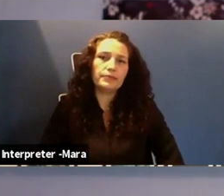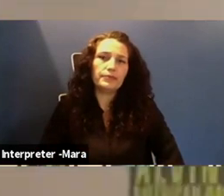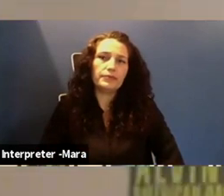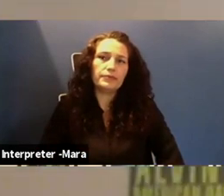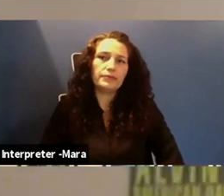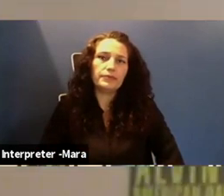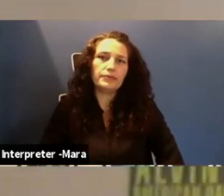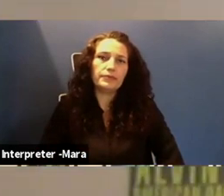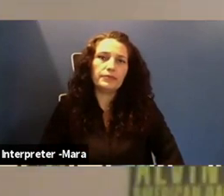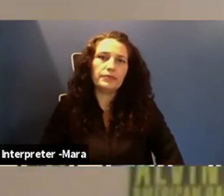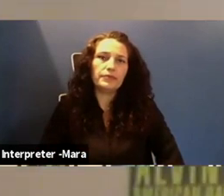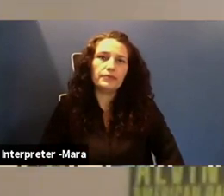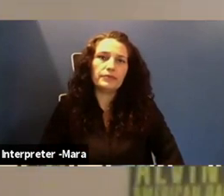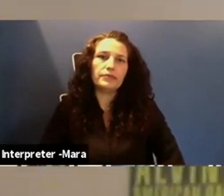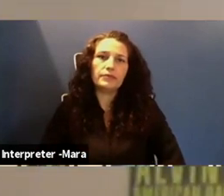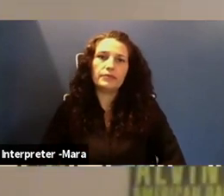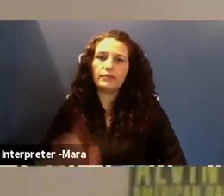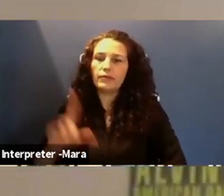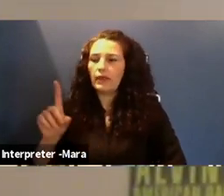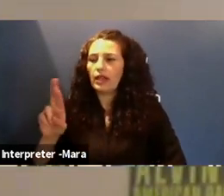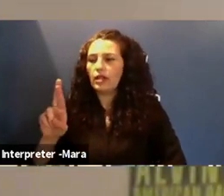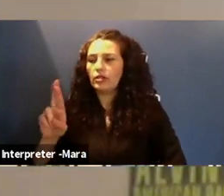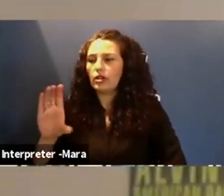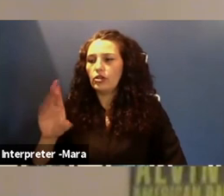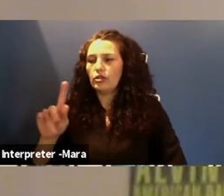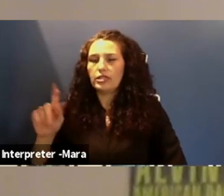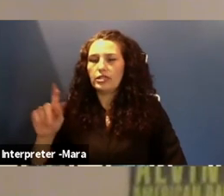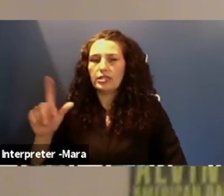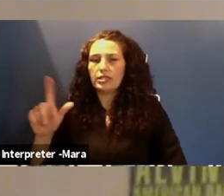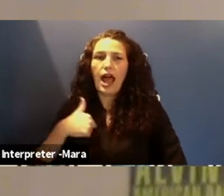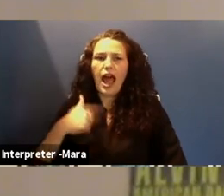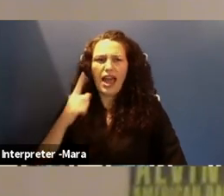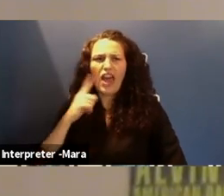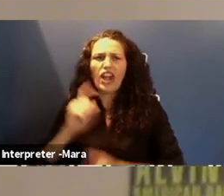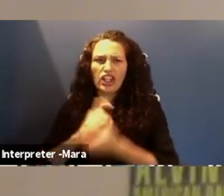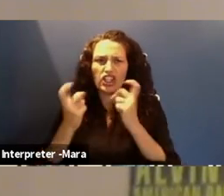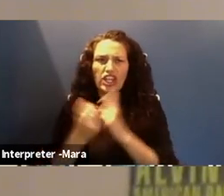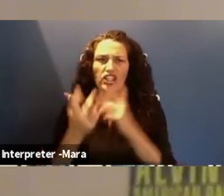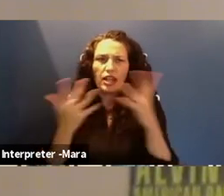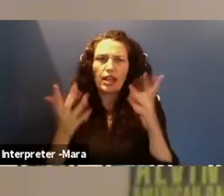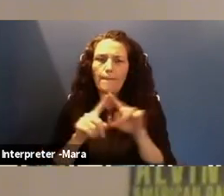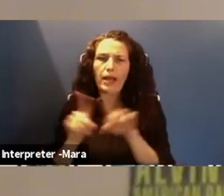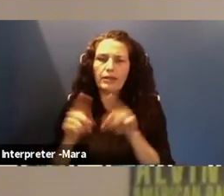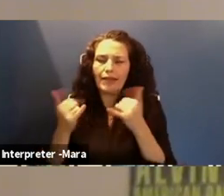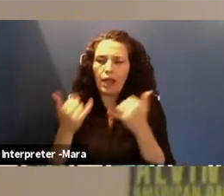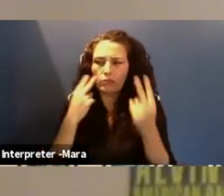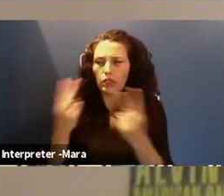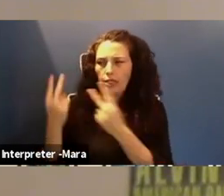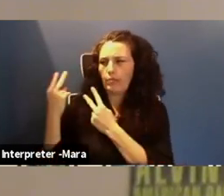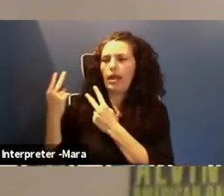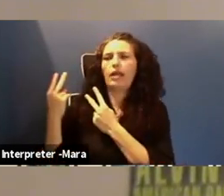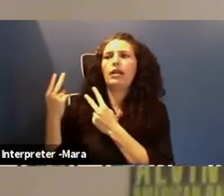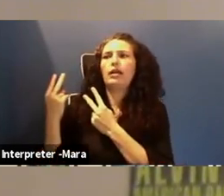I can take, I can take that because it changed. I thought it changed a lot, but now as an adult, looking back, I realized it